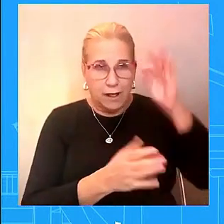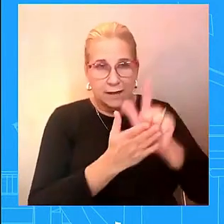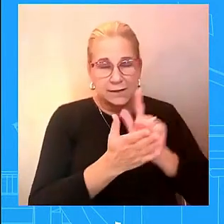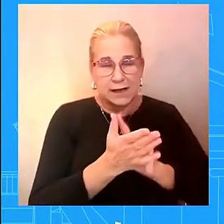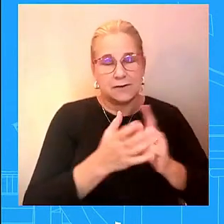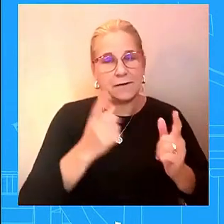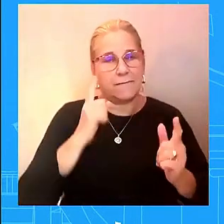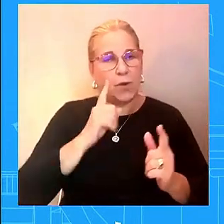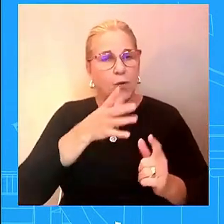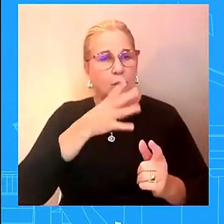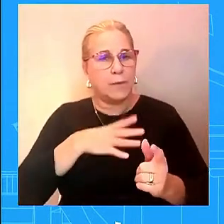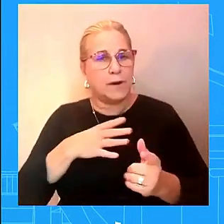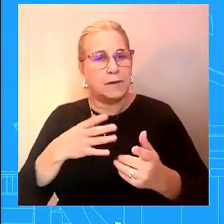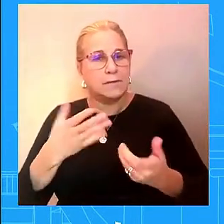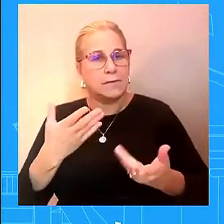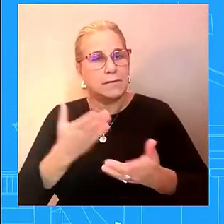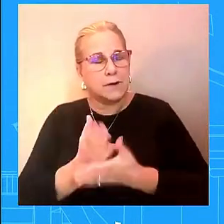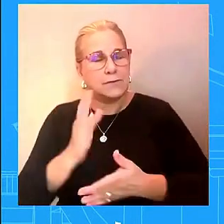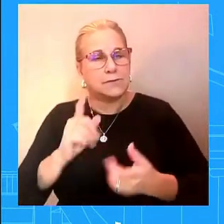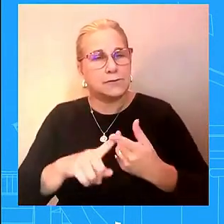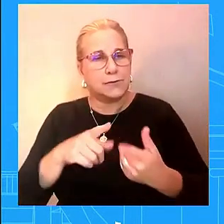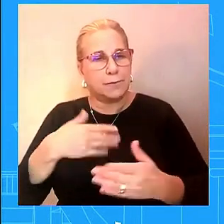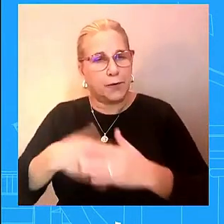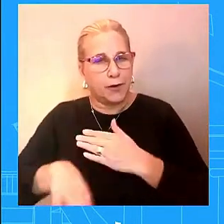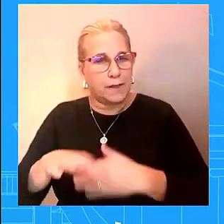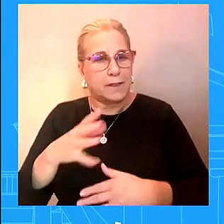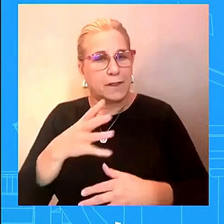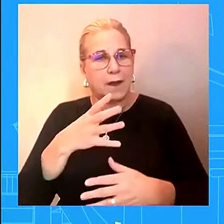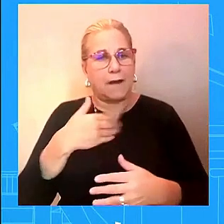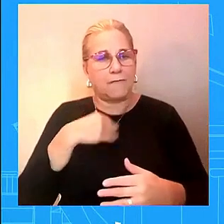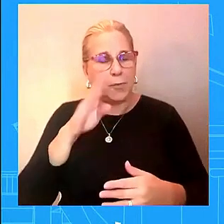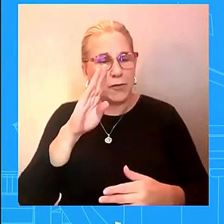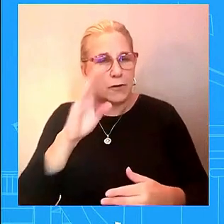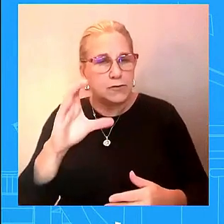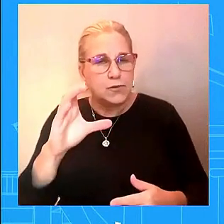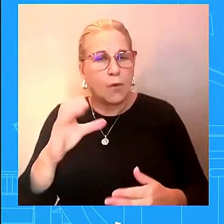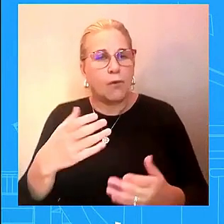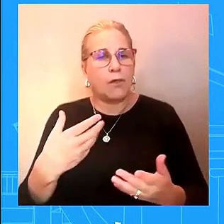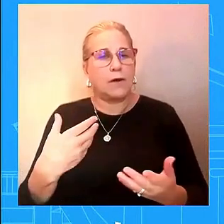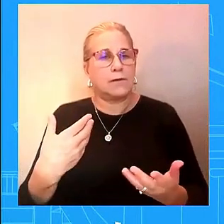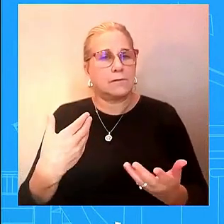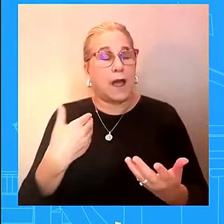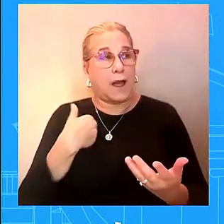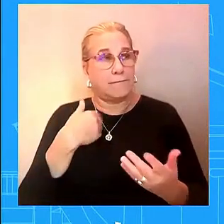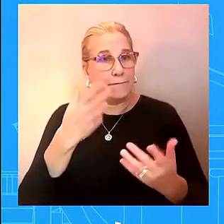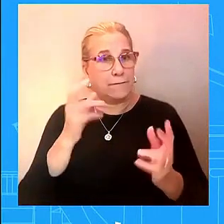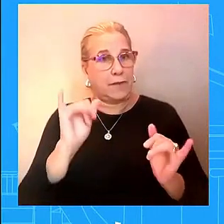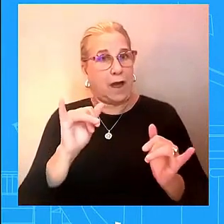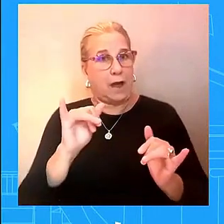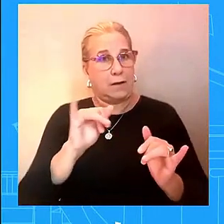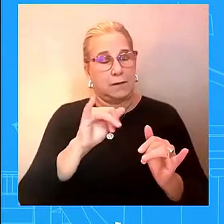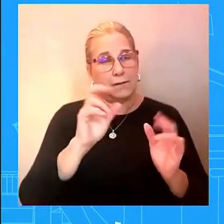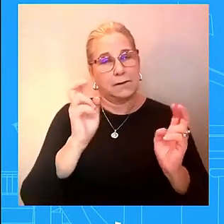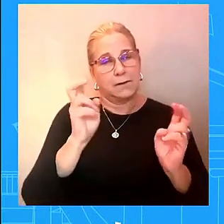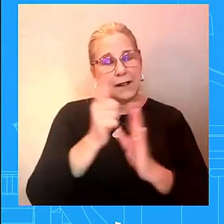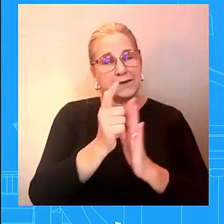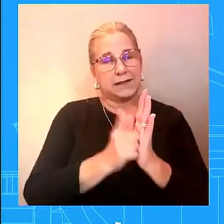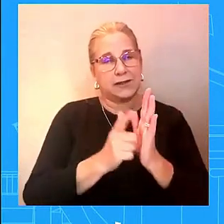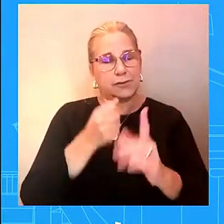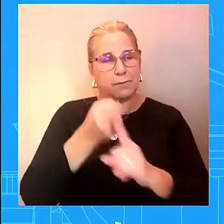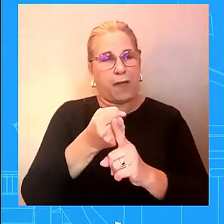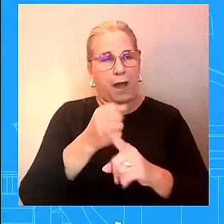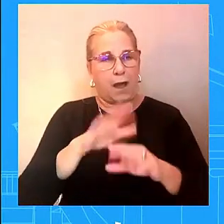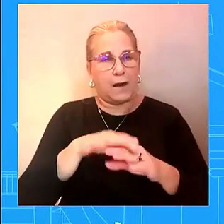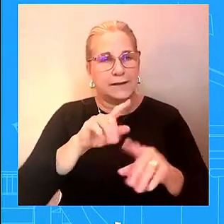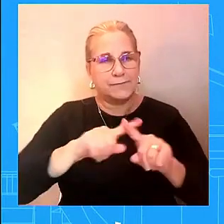this new action under our administration would help ensure that millions of women with private health insurance can access